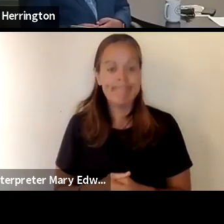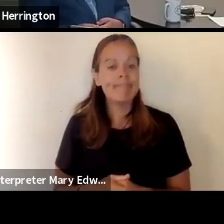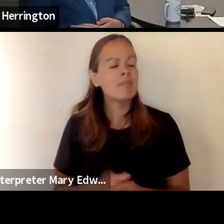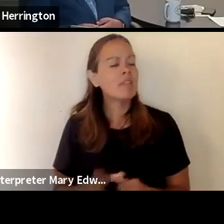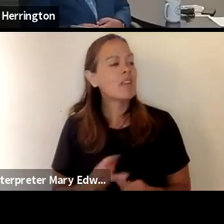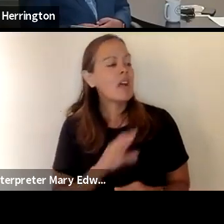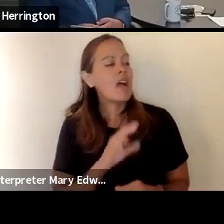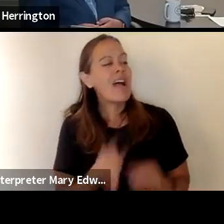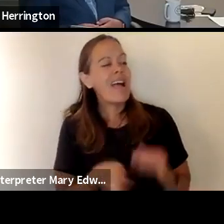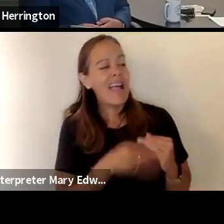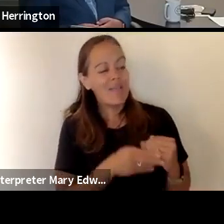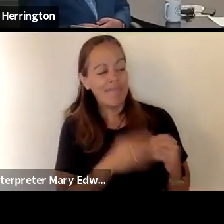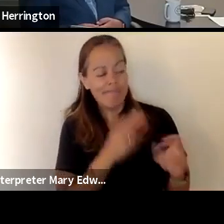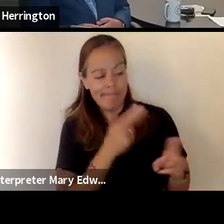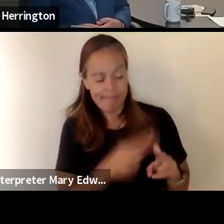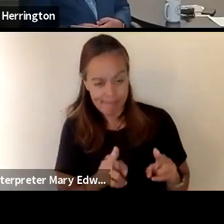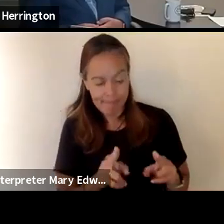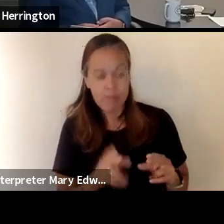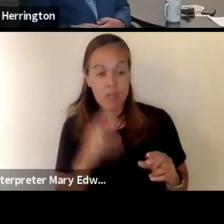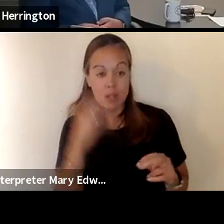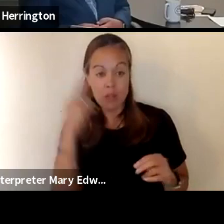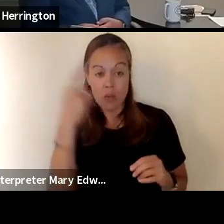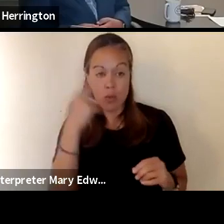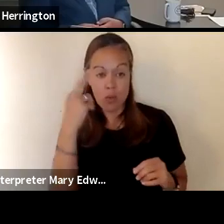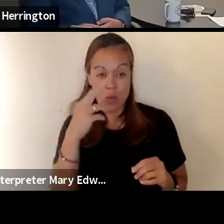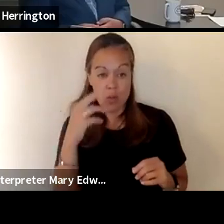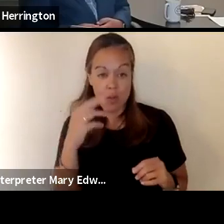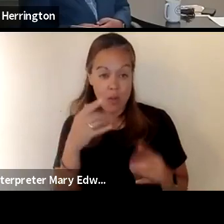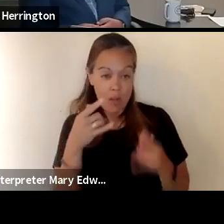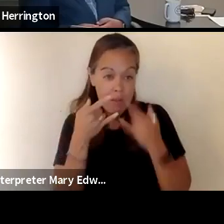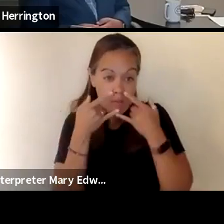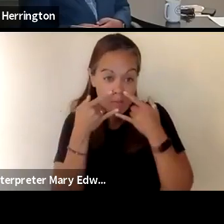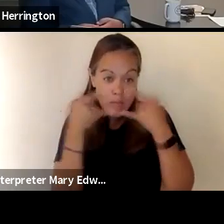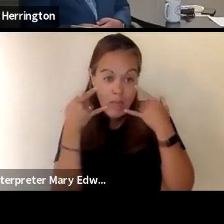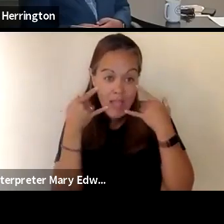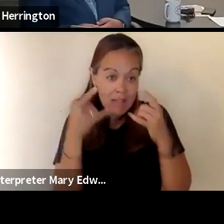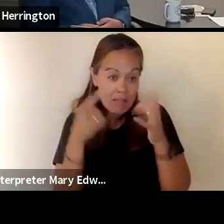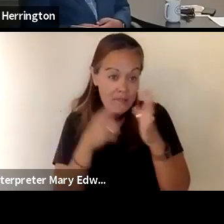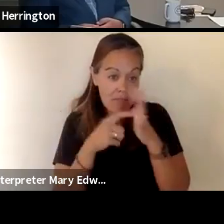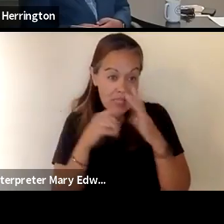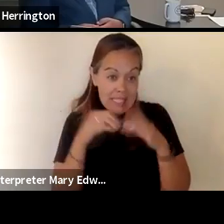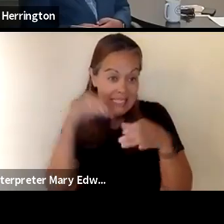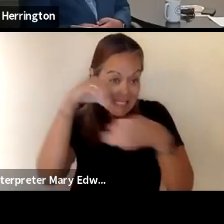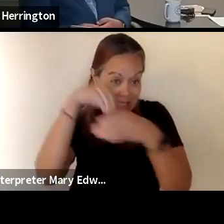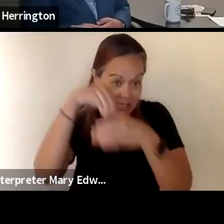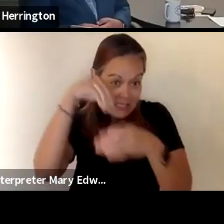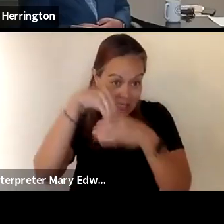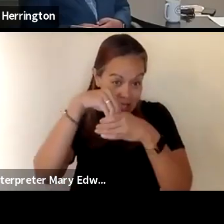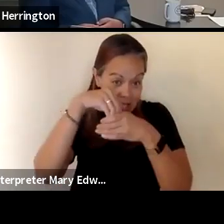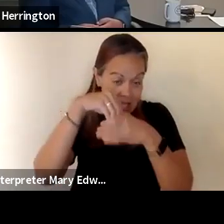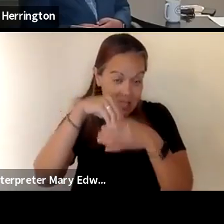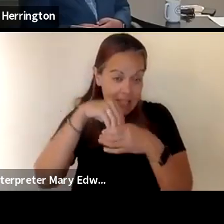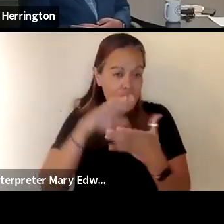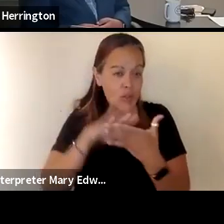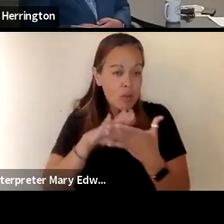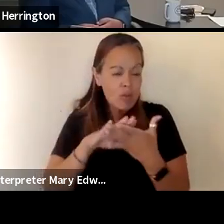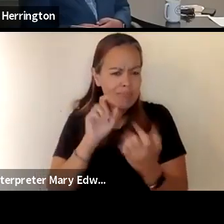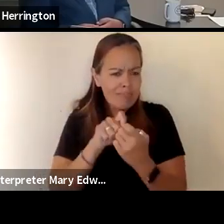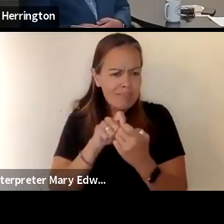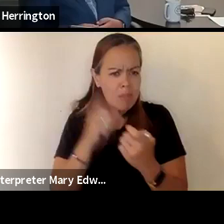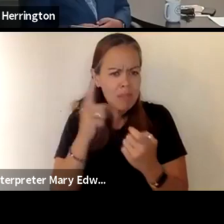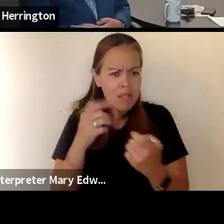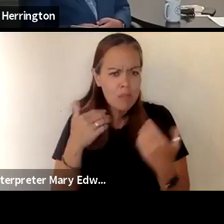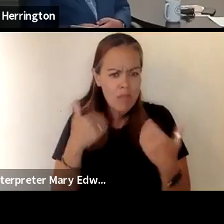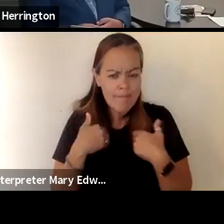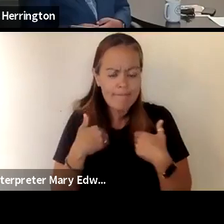add uh quickly the reason for the mass mandate indoors in schools is specifically because we